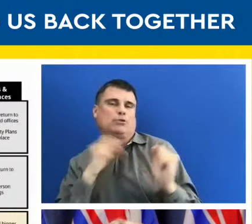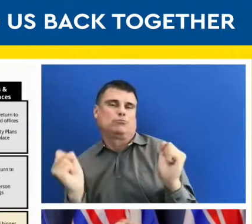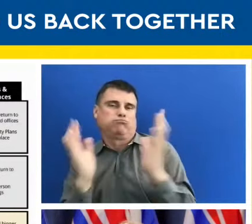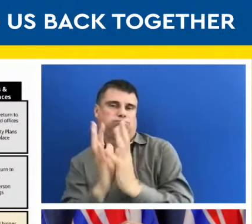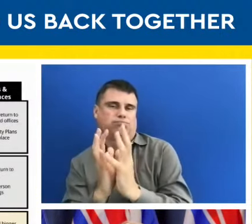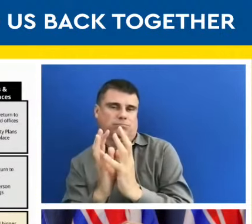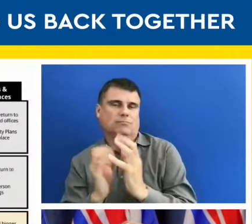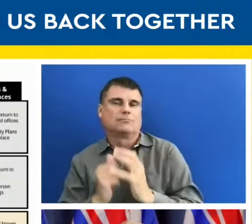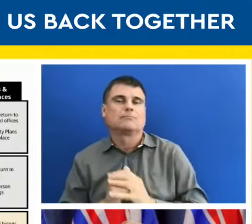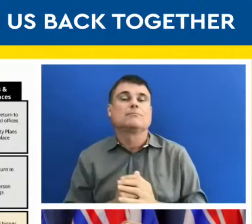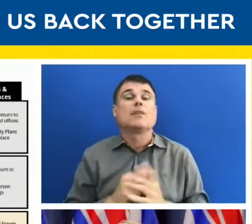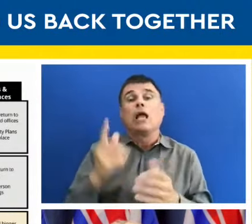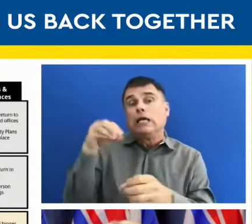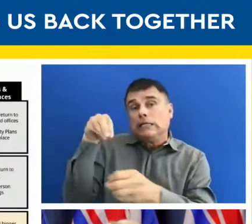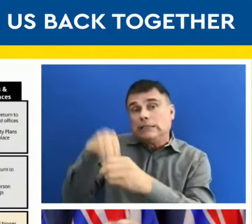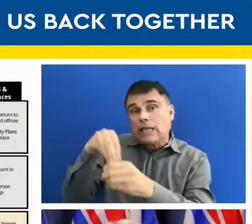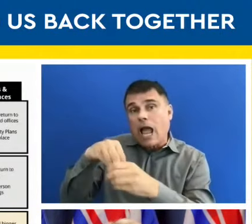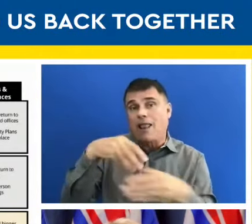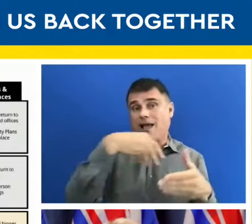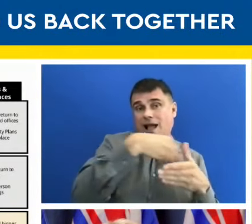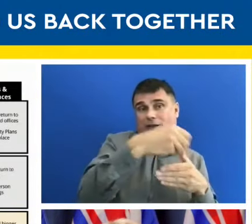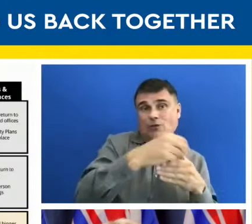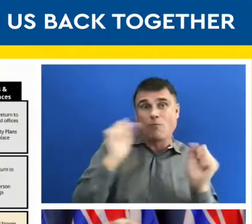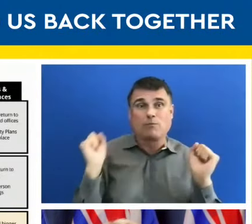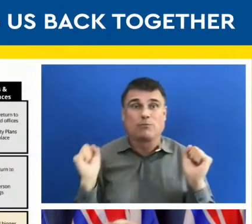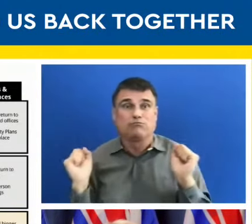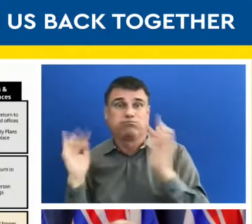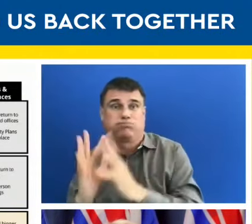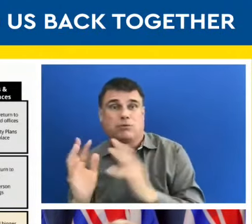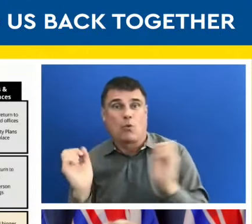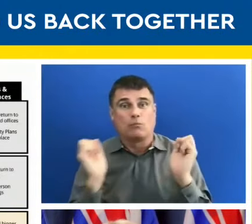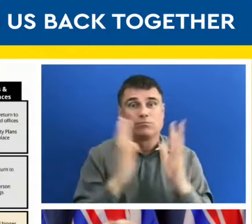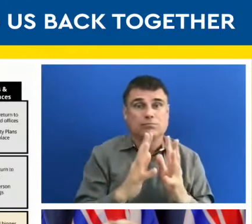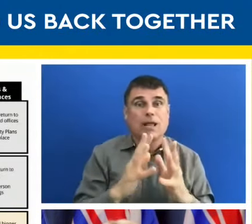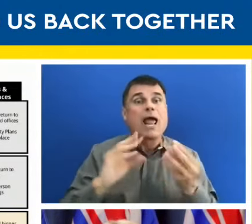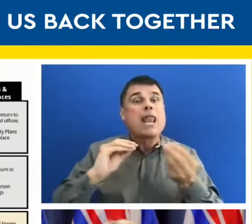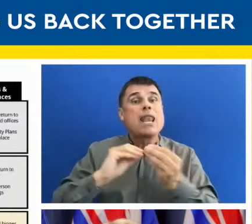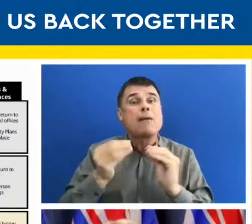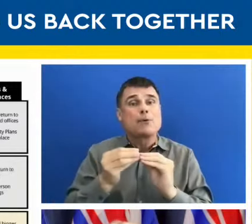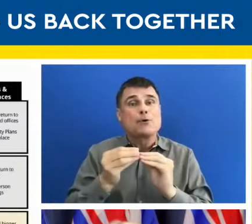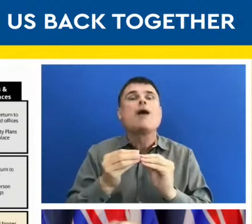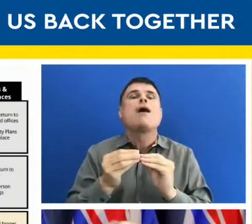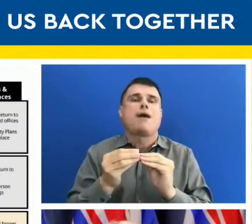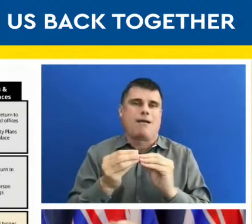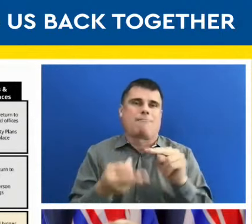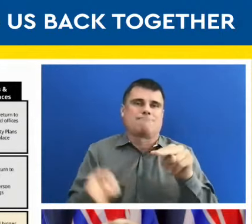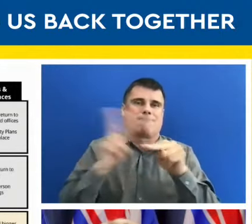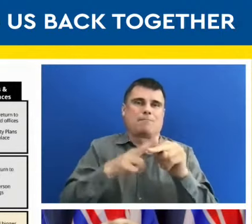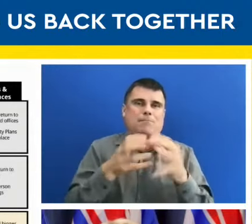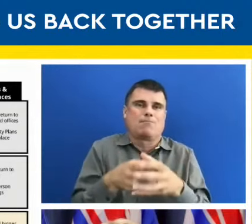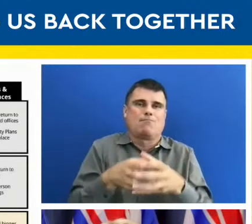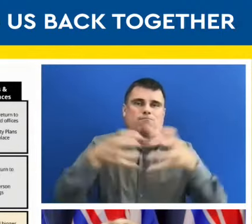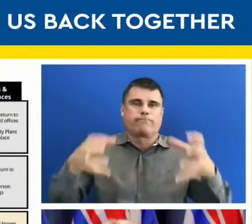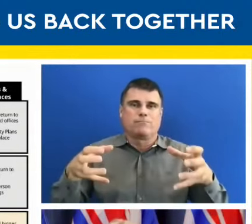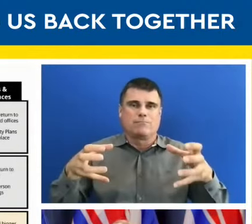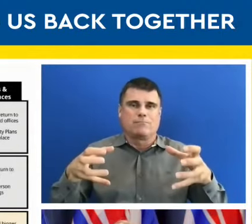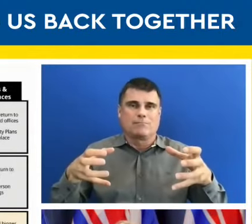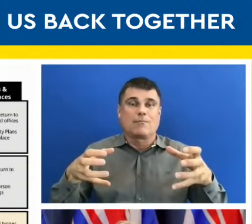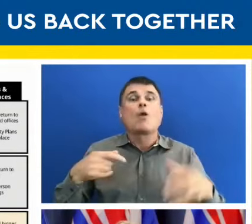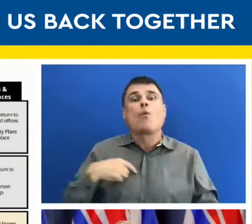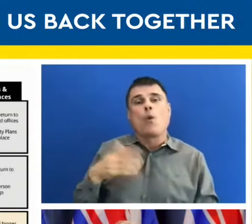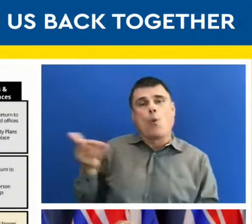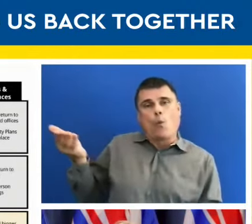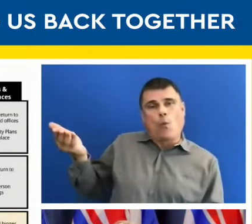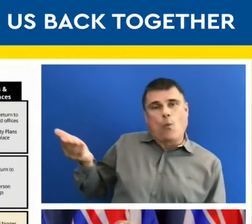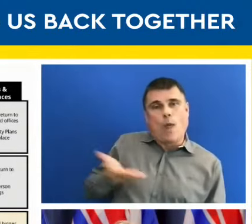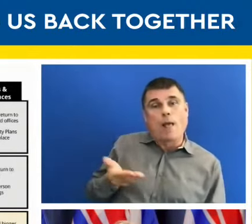both indoor and outdoor settings. And we will be welcoming people from across the country, particularly people who have been immunized to come